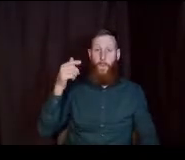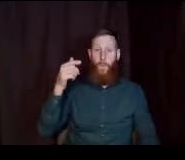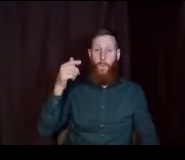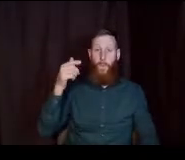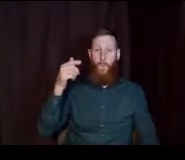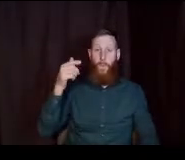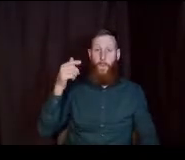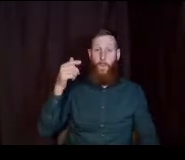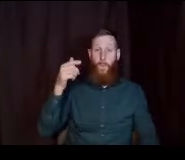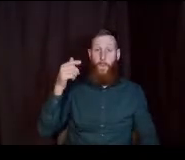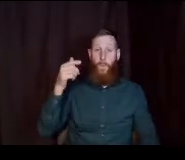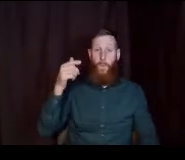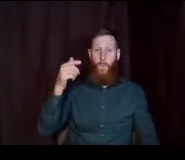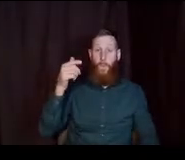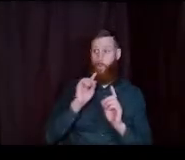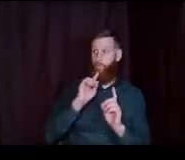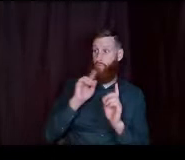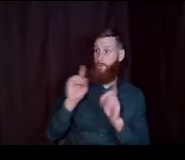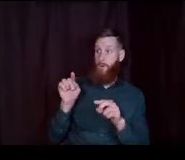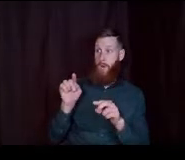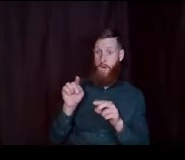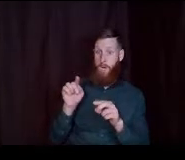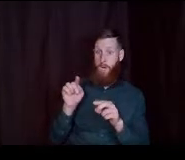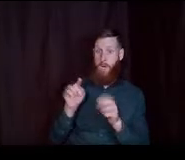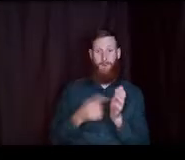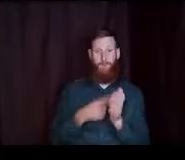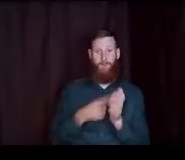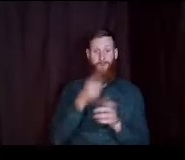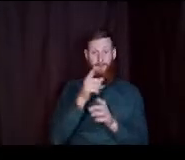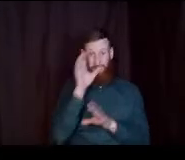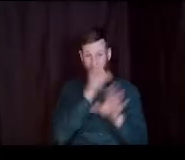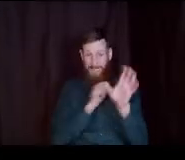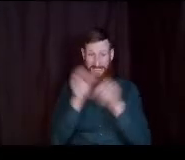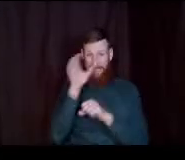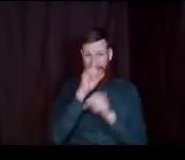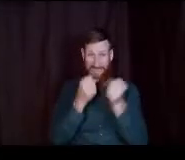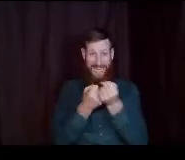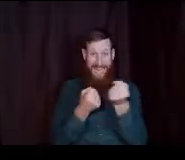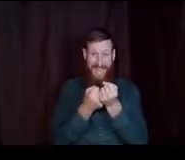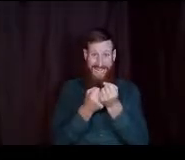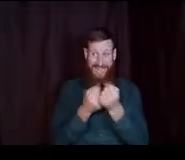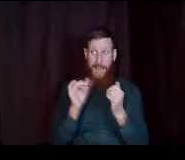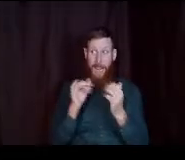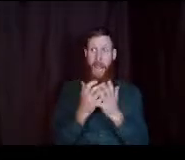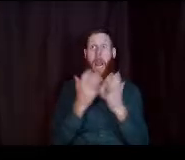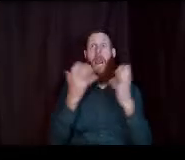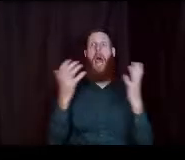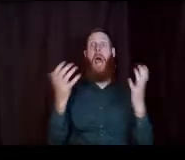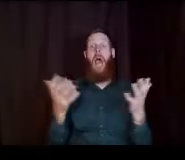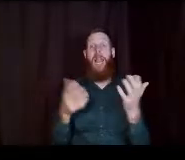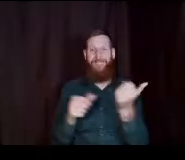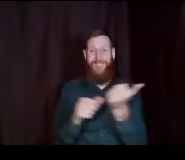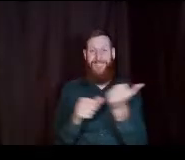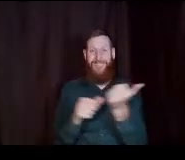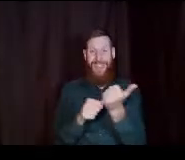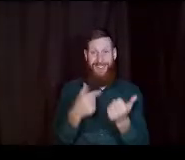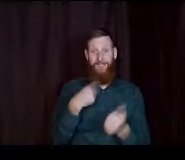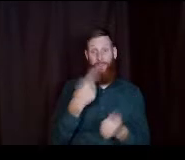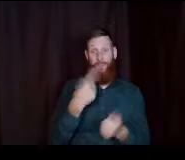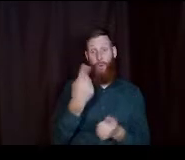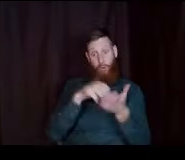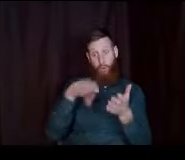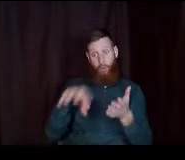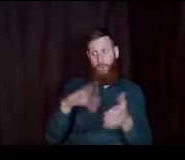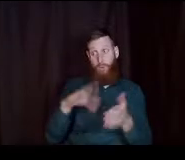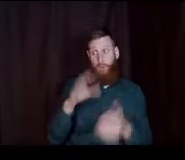respond to their requests sometimes you can miss out on aid i mean a lot of aid i had a student who missed out on four thousand dollars